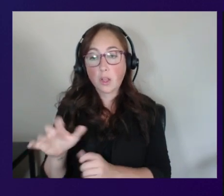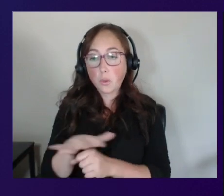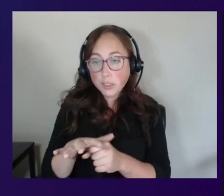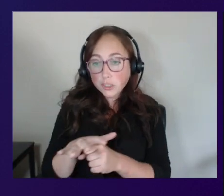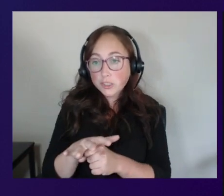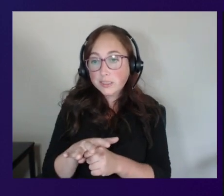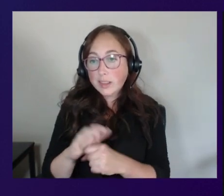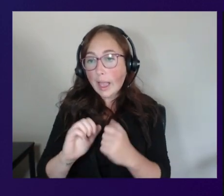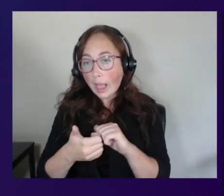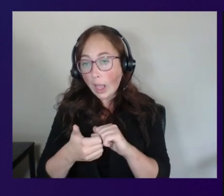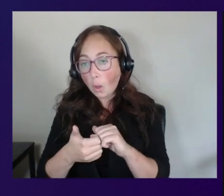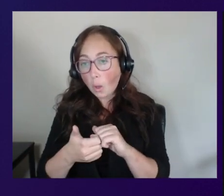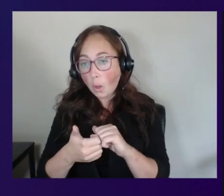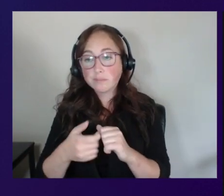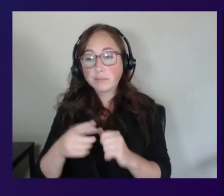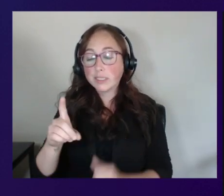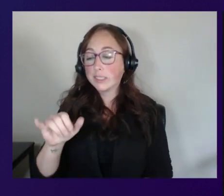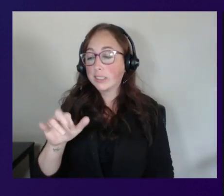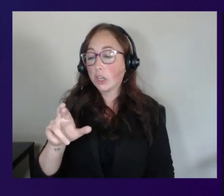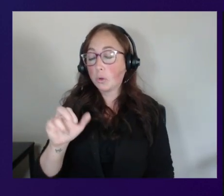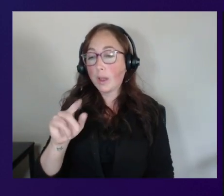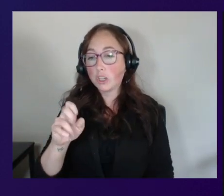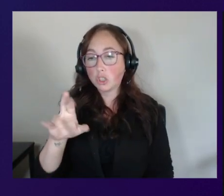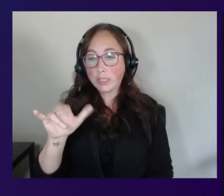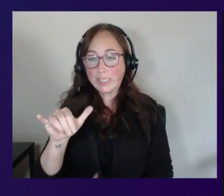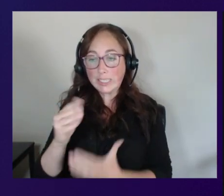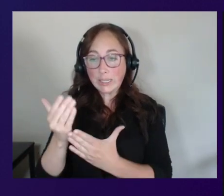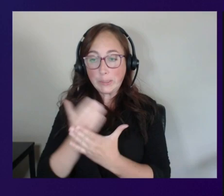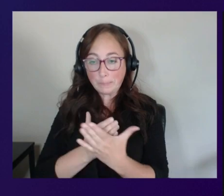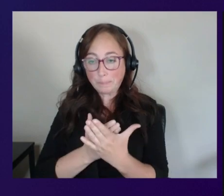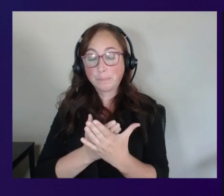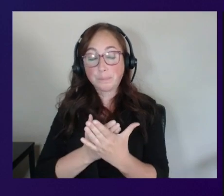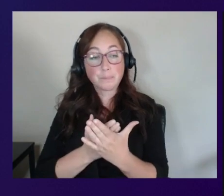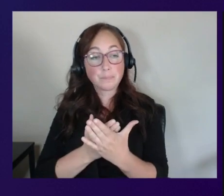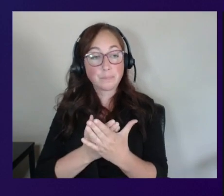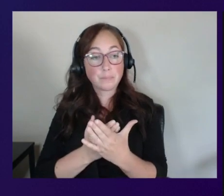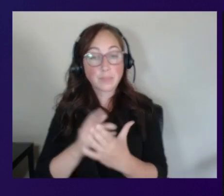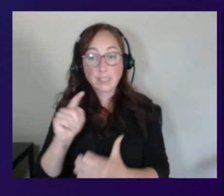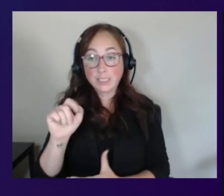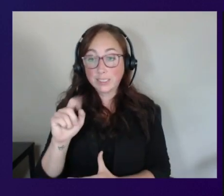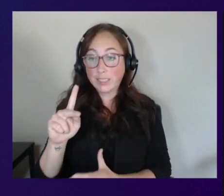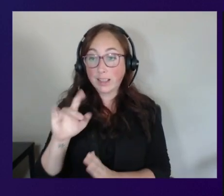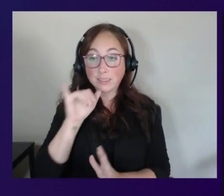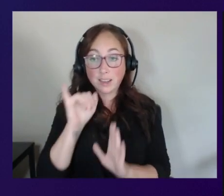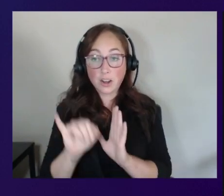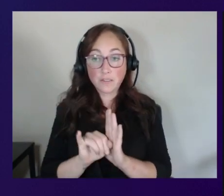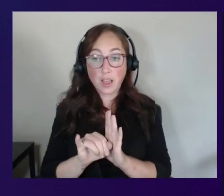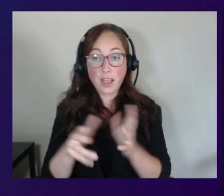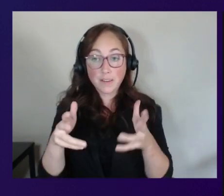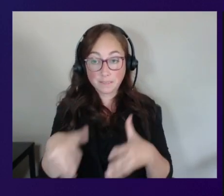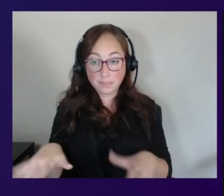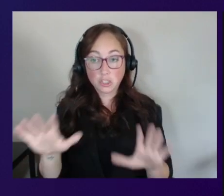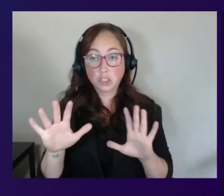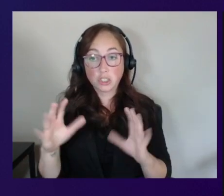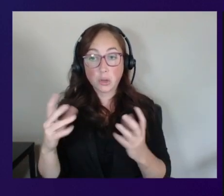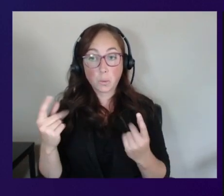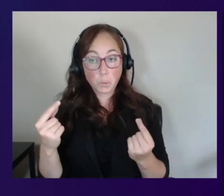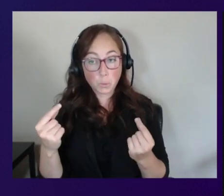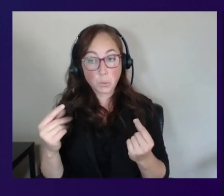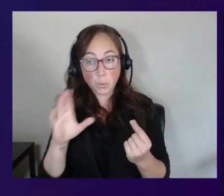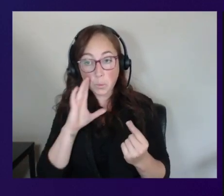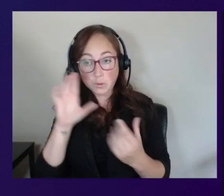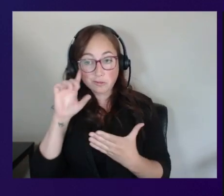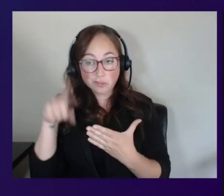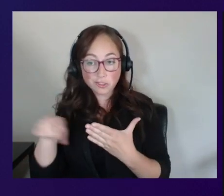now after the yeah after the task has identified the directory what it's going to do is it's going to check the total